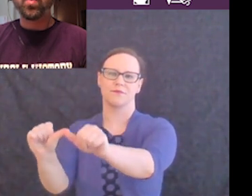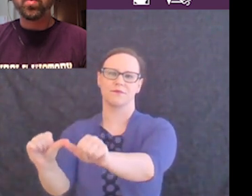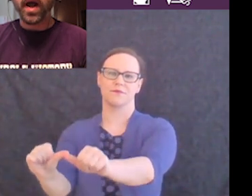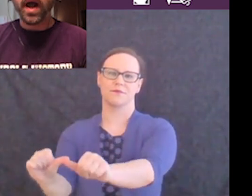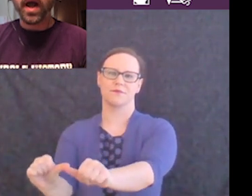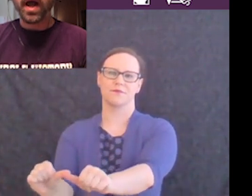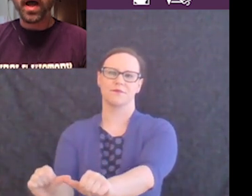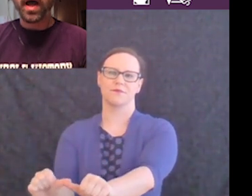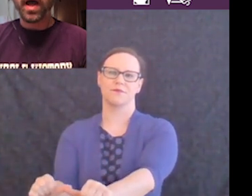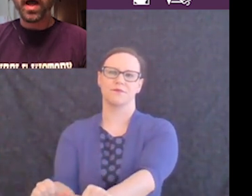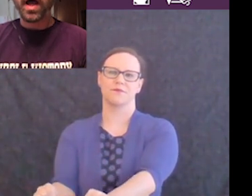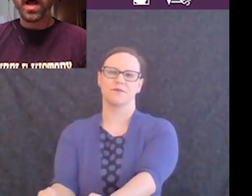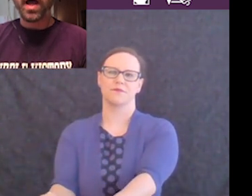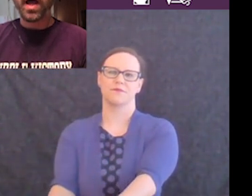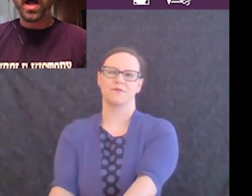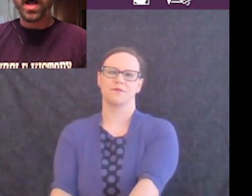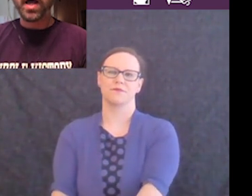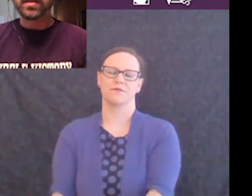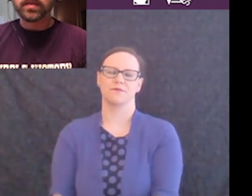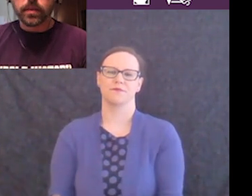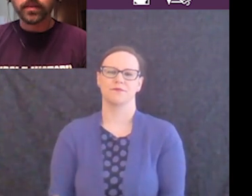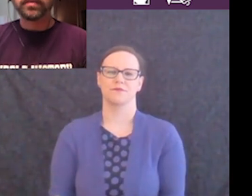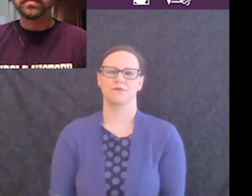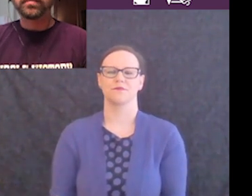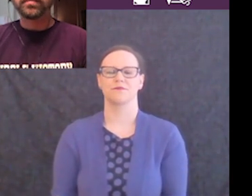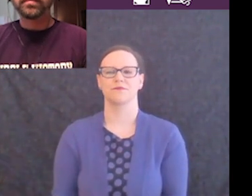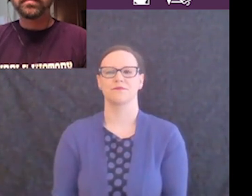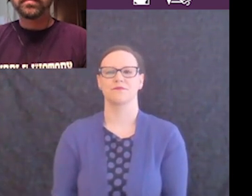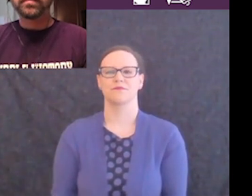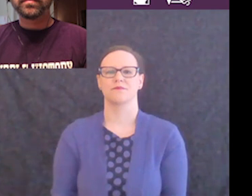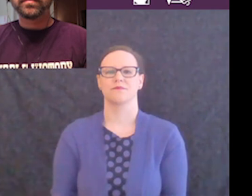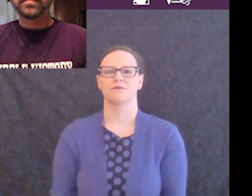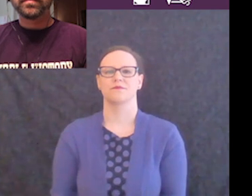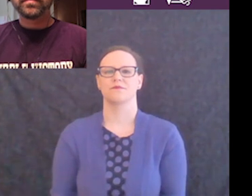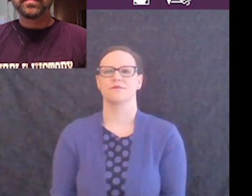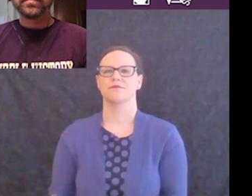the rest.